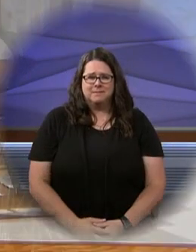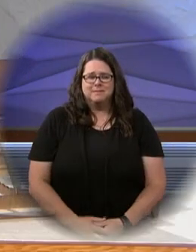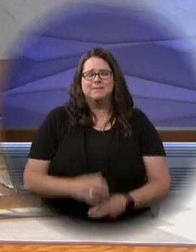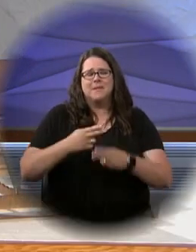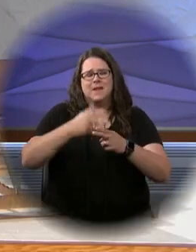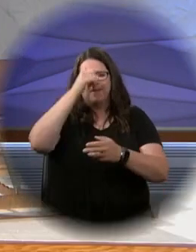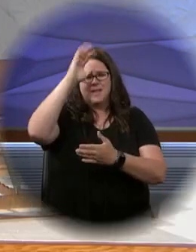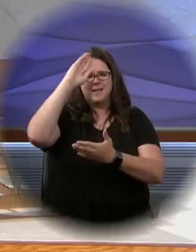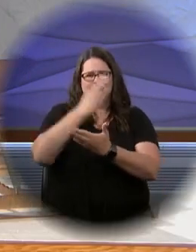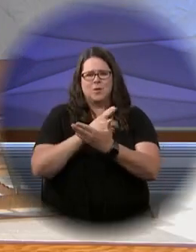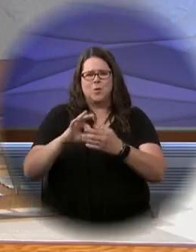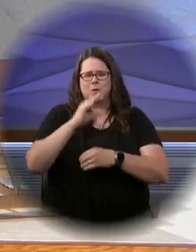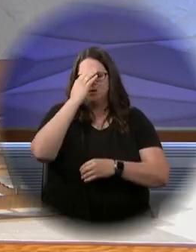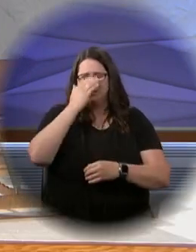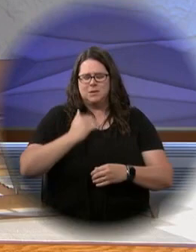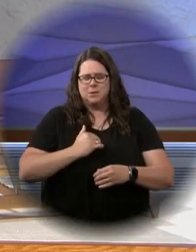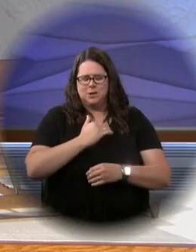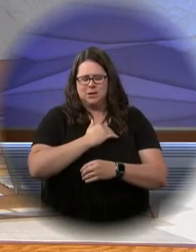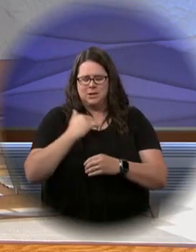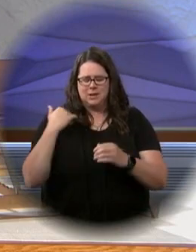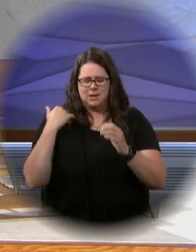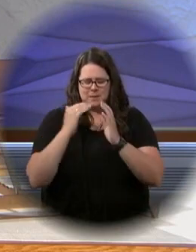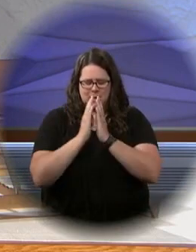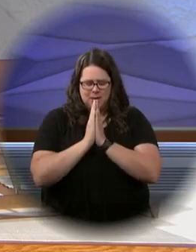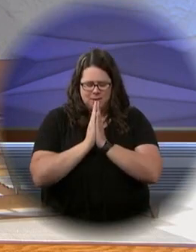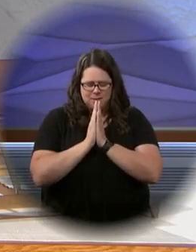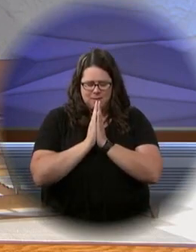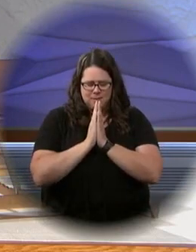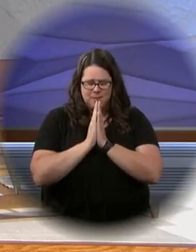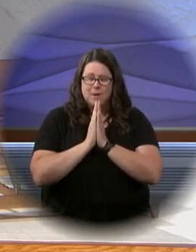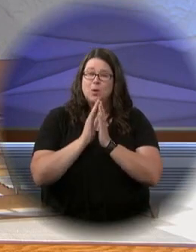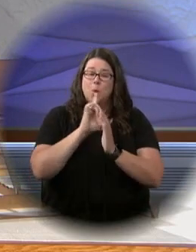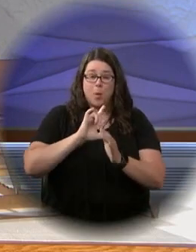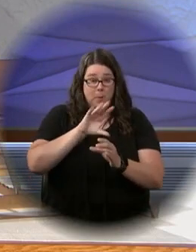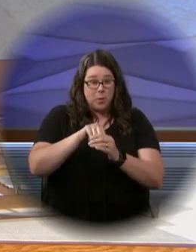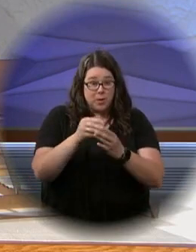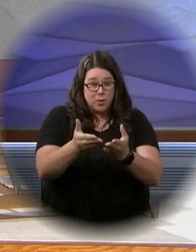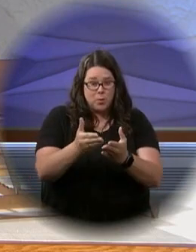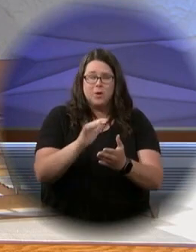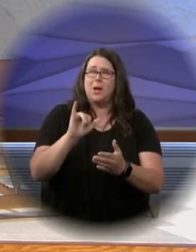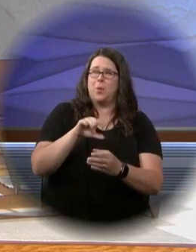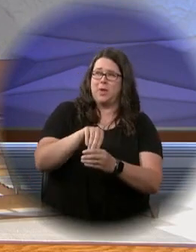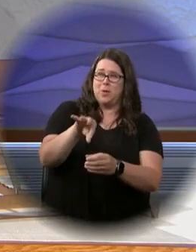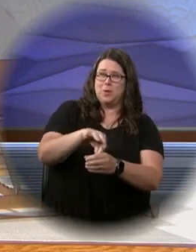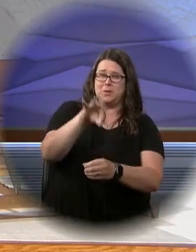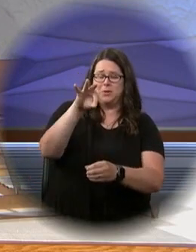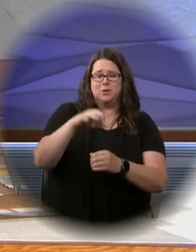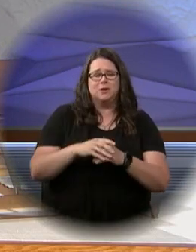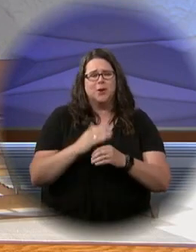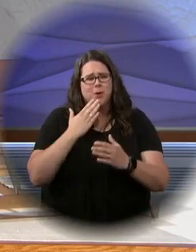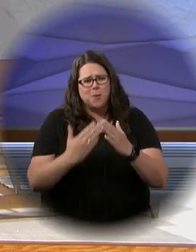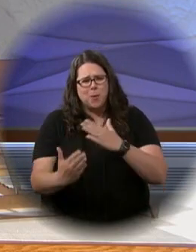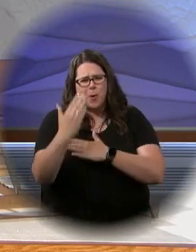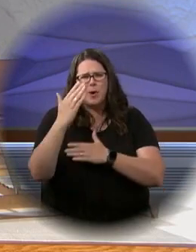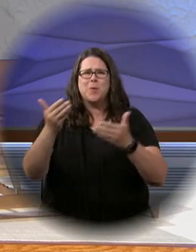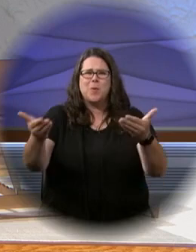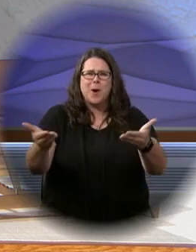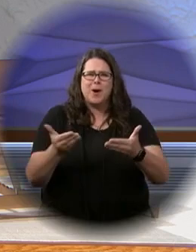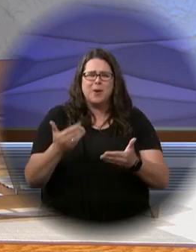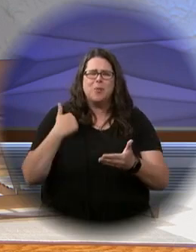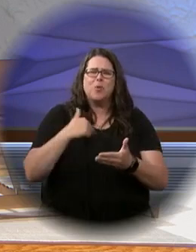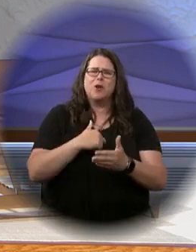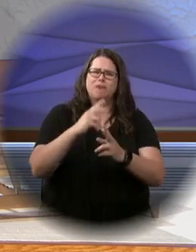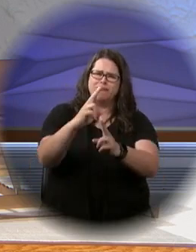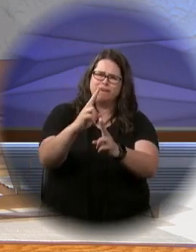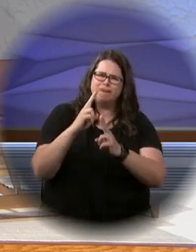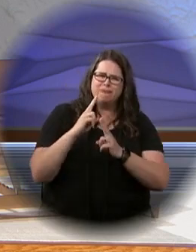In the name of the Father, and of the Son, and of the Holy Spirit. Amen. The Lord be with you. And with your spirit. Good morning and welcome as we